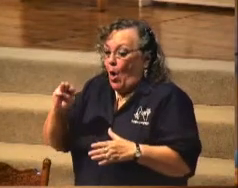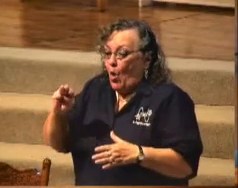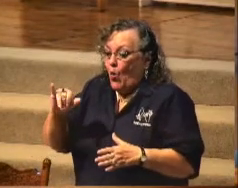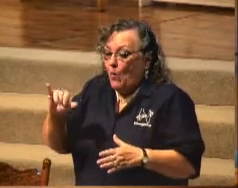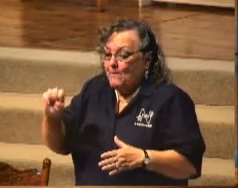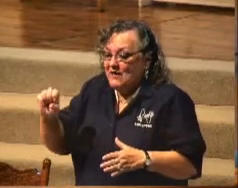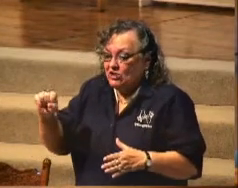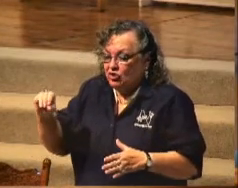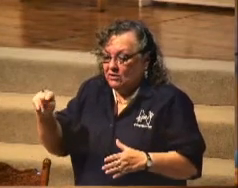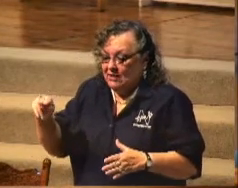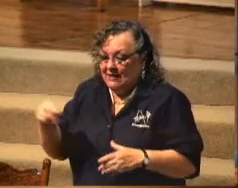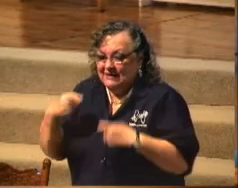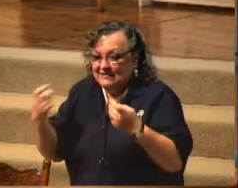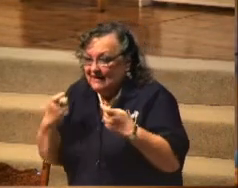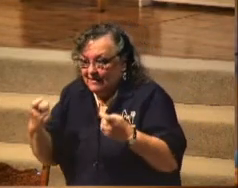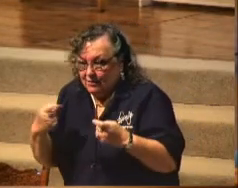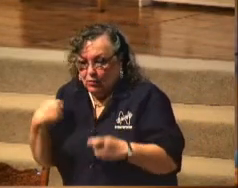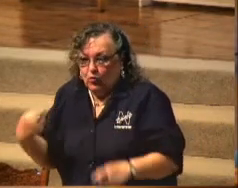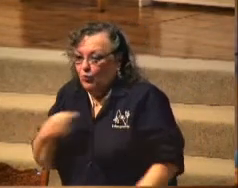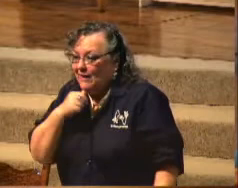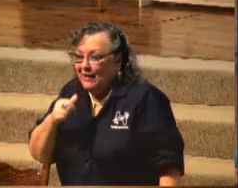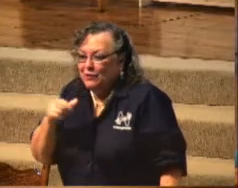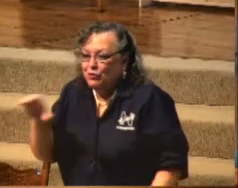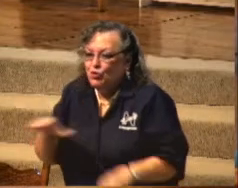is a sin we haven't done yet.